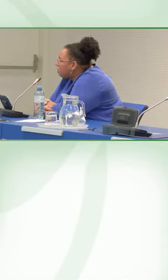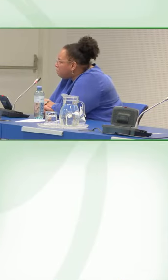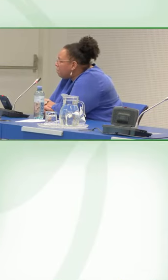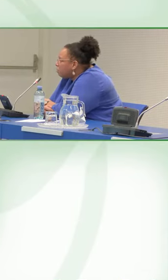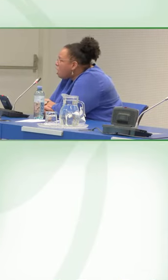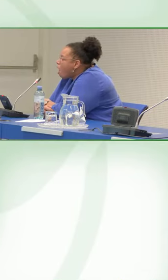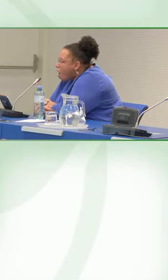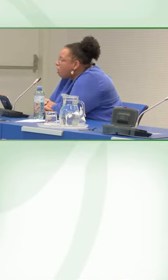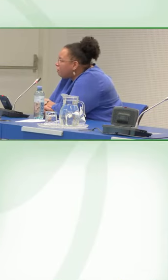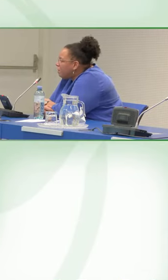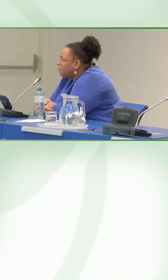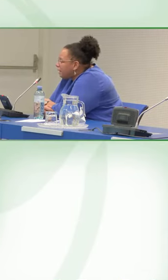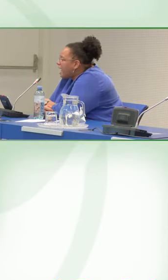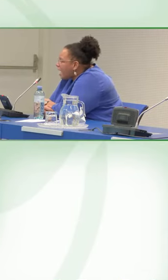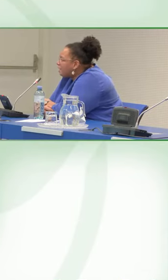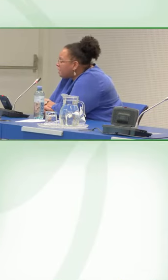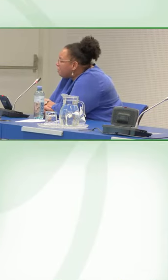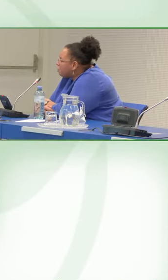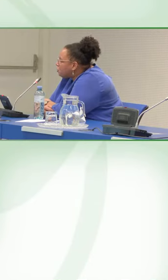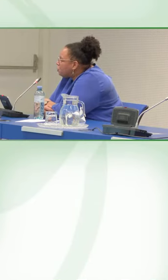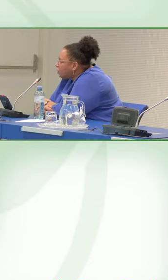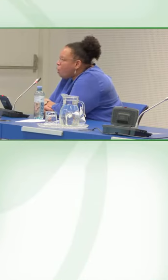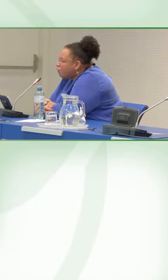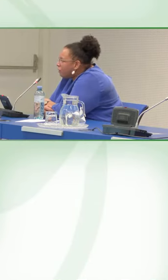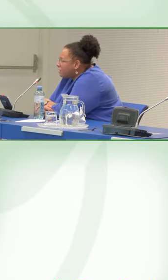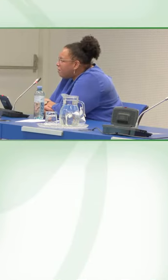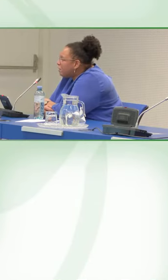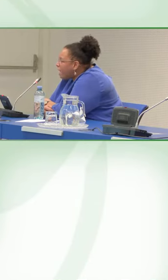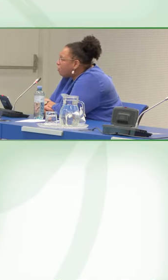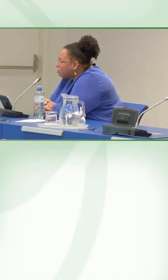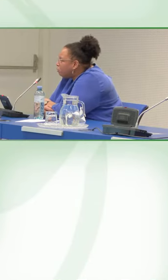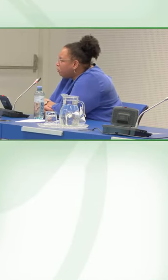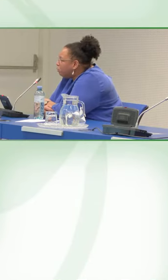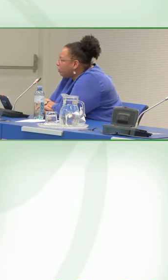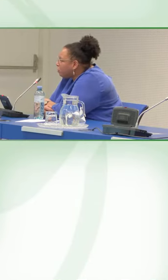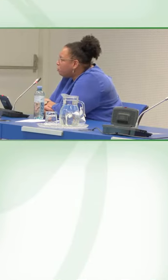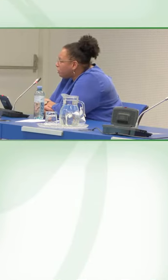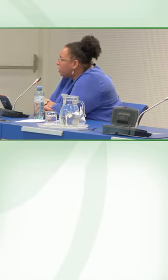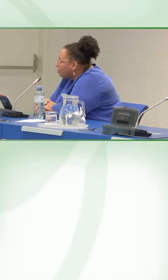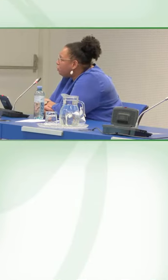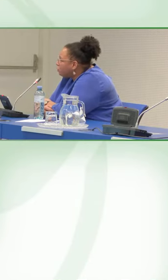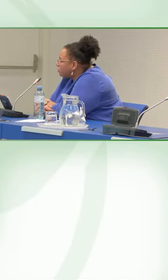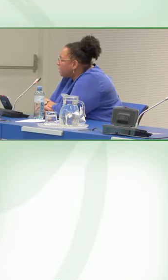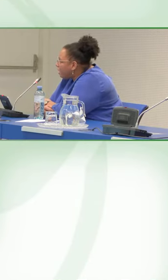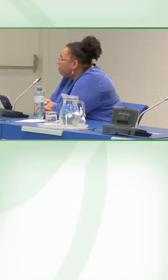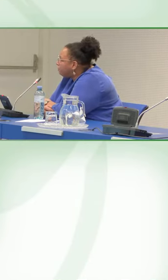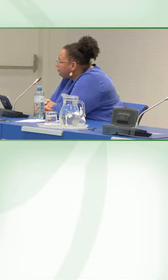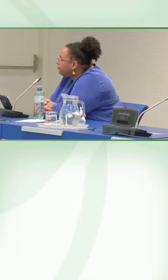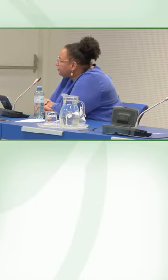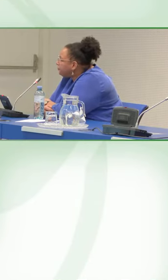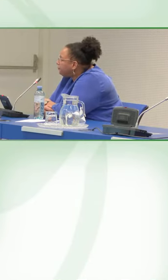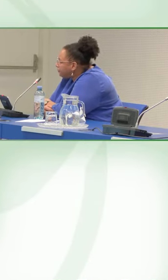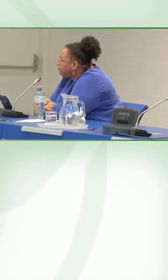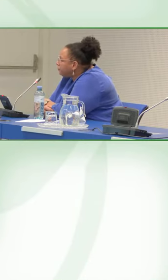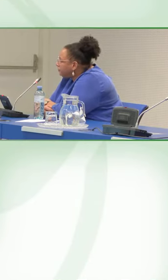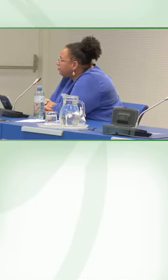deaf community members, all of them can access the story. Over 7,000 people are using our tools now.